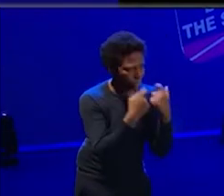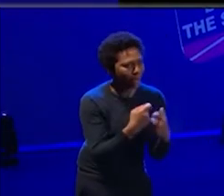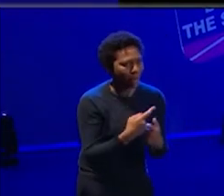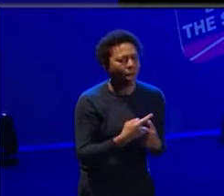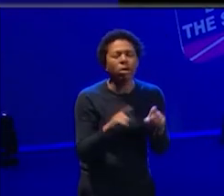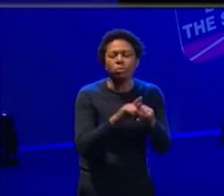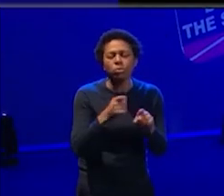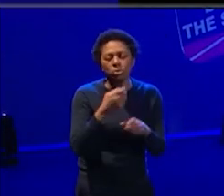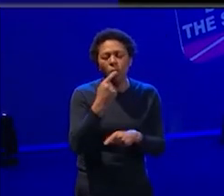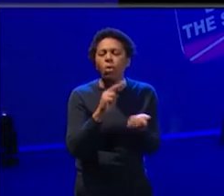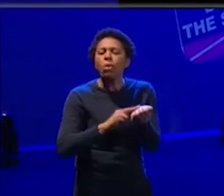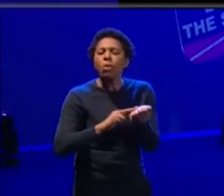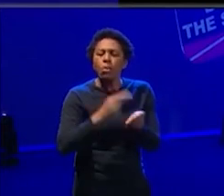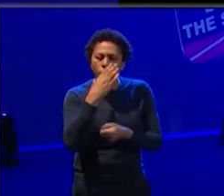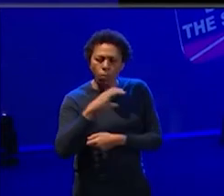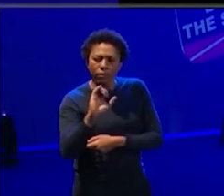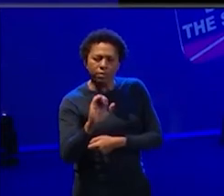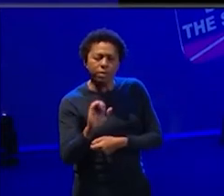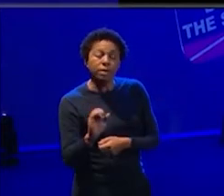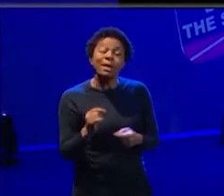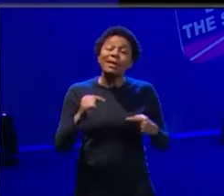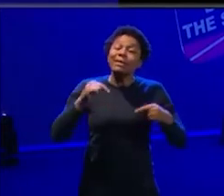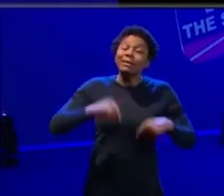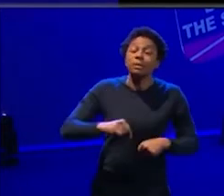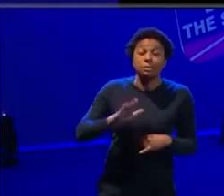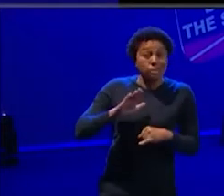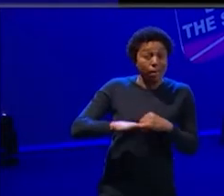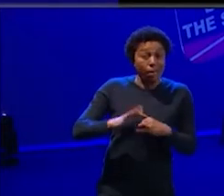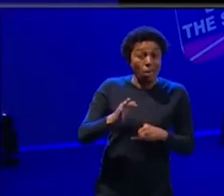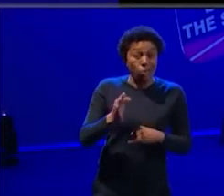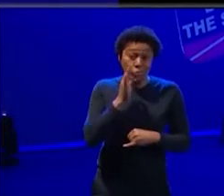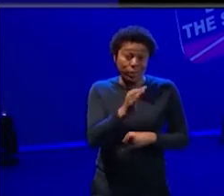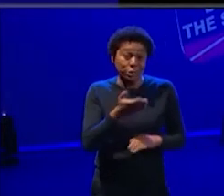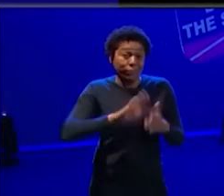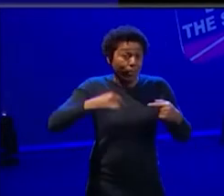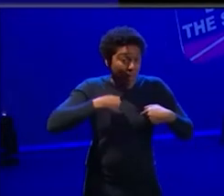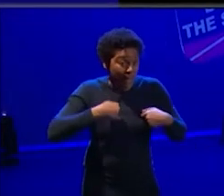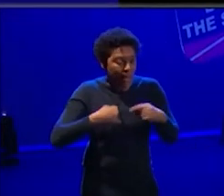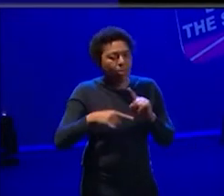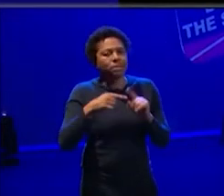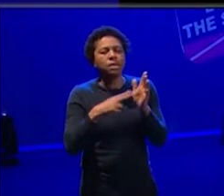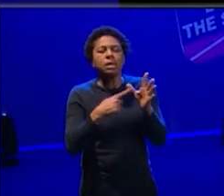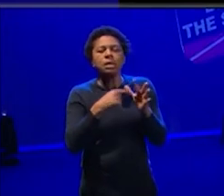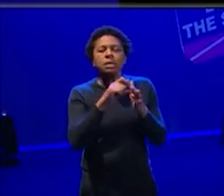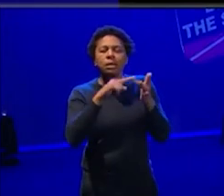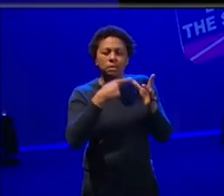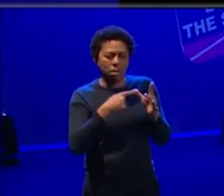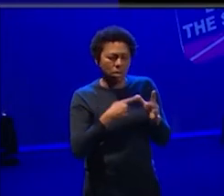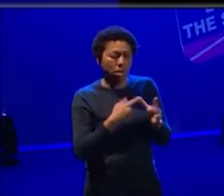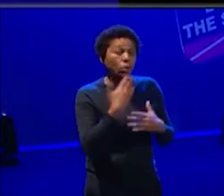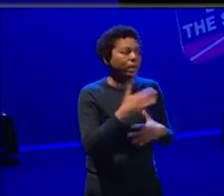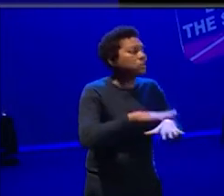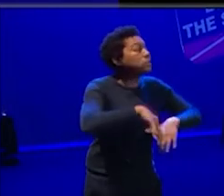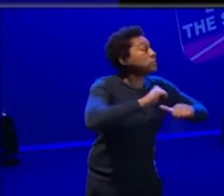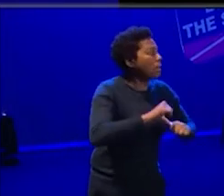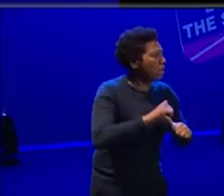Um, this is going to be the last question myself and Nadia ask, and then we're going to throw it out to the audience and Hoover. So, please start thinking of your questions. I